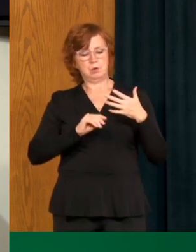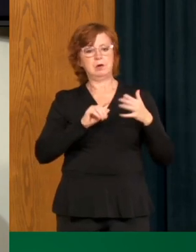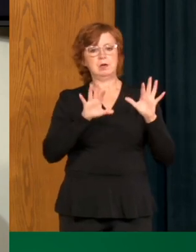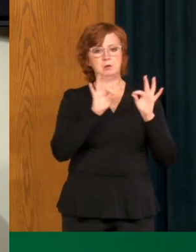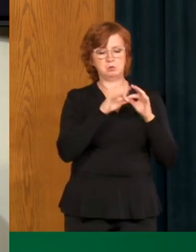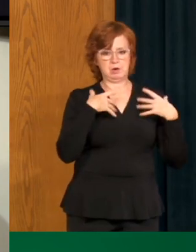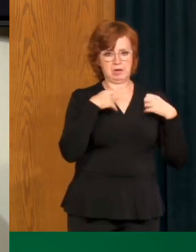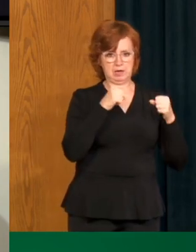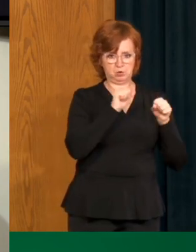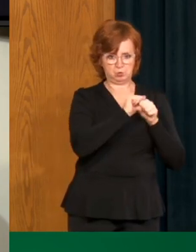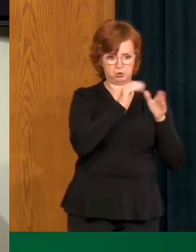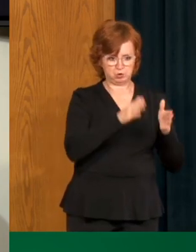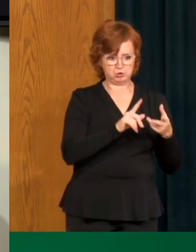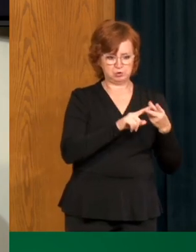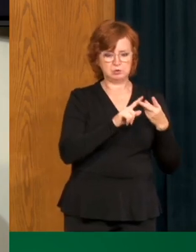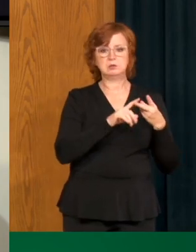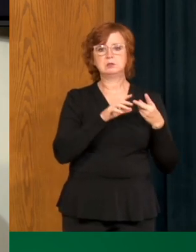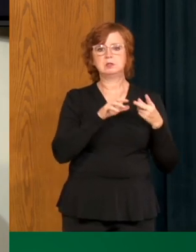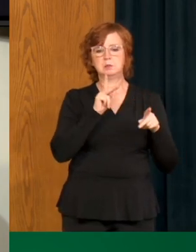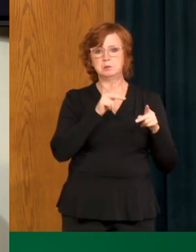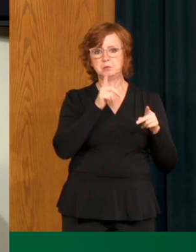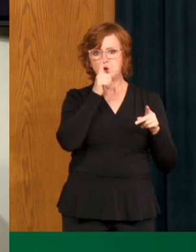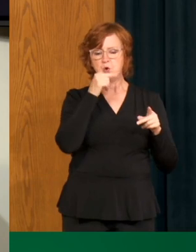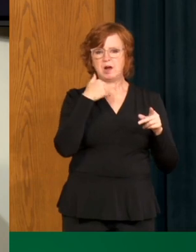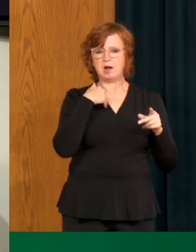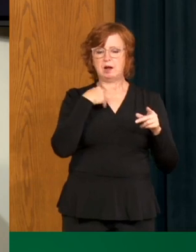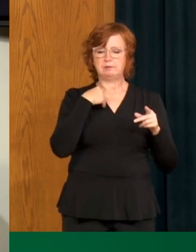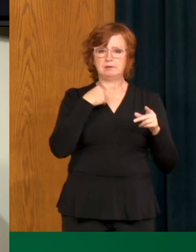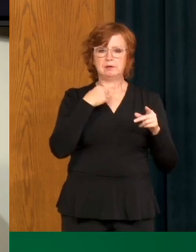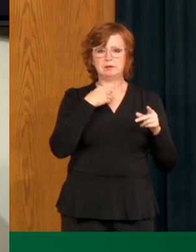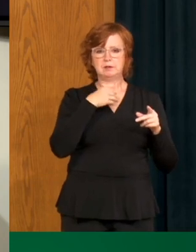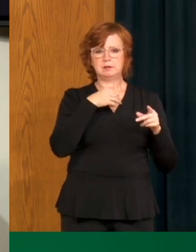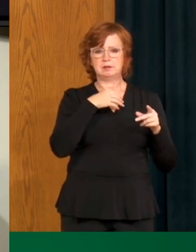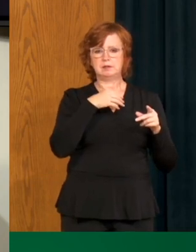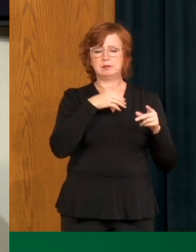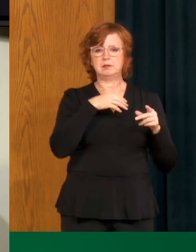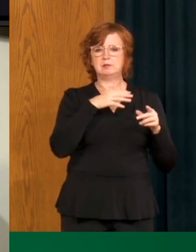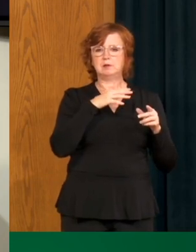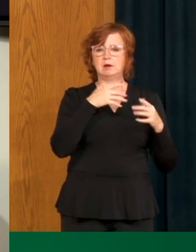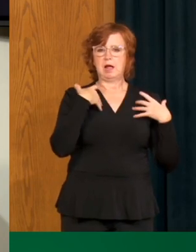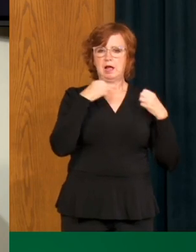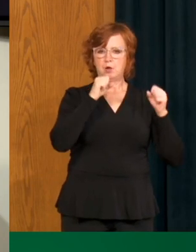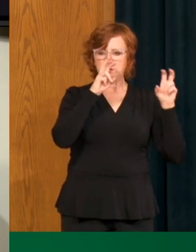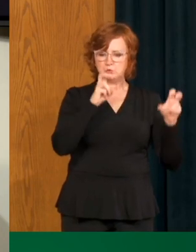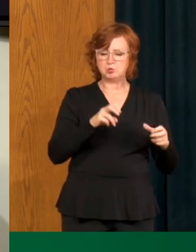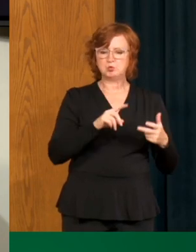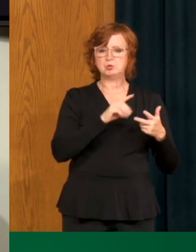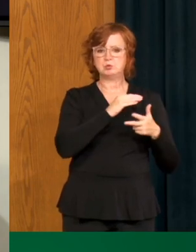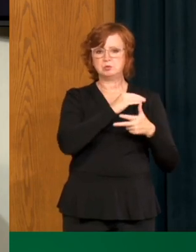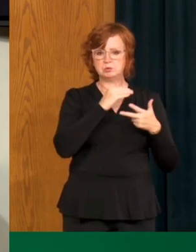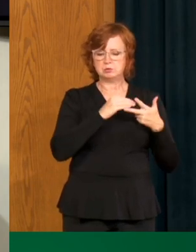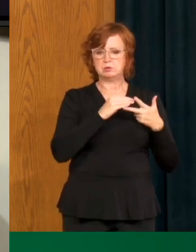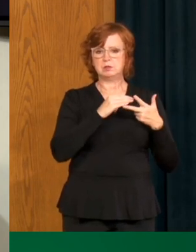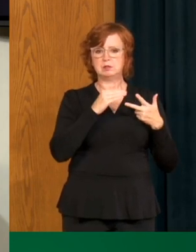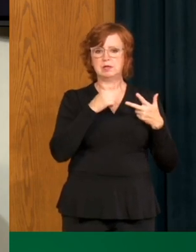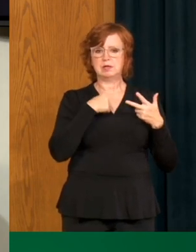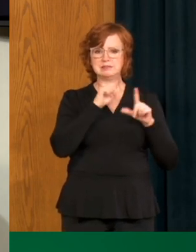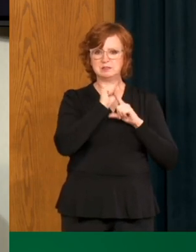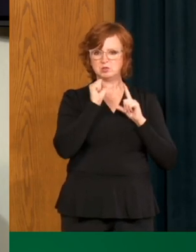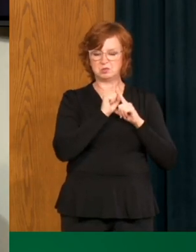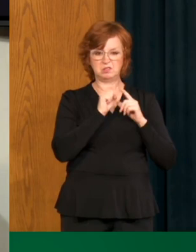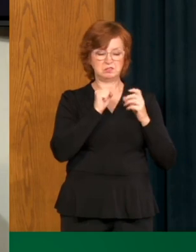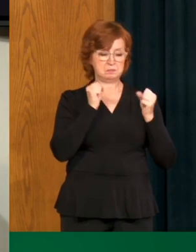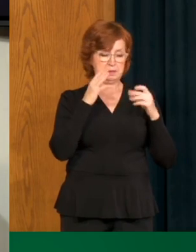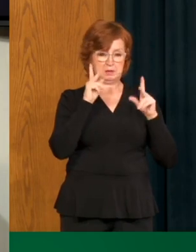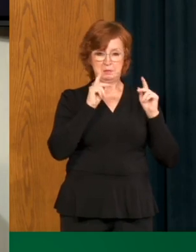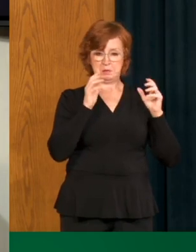workers and people who are living in vulnerable situations or a part of a vulnerable population. And those are the people that we will continue to